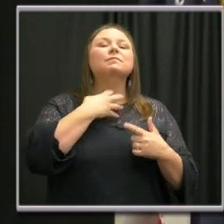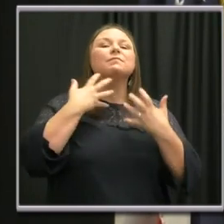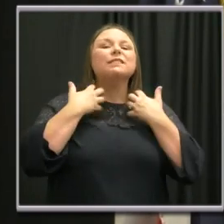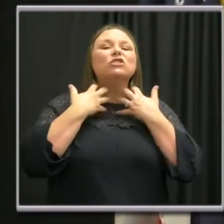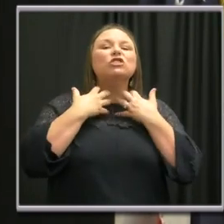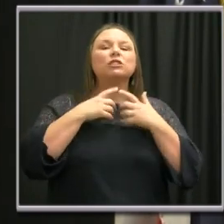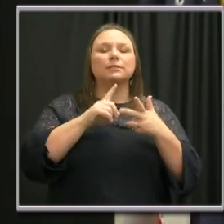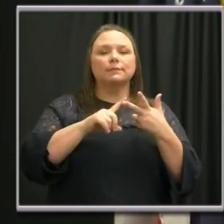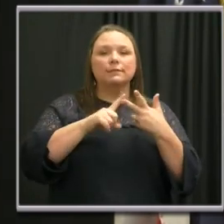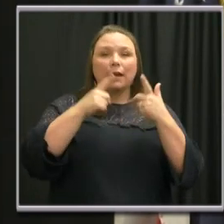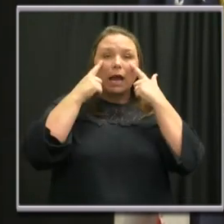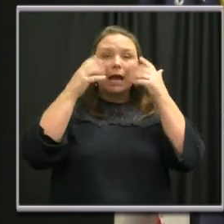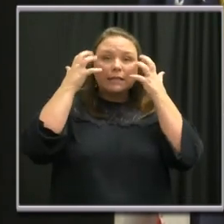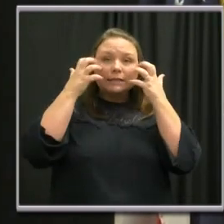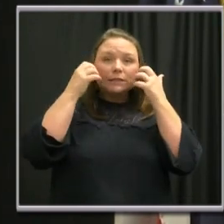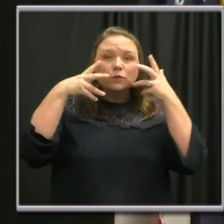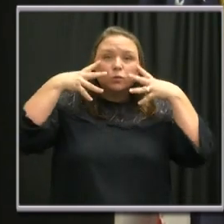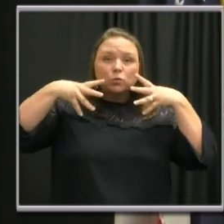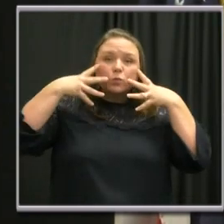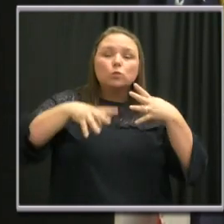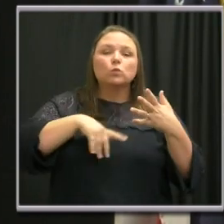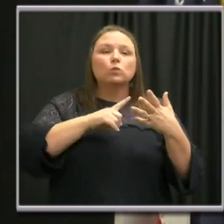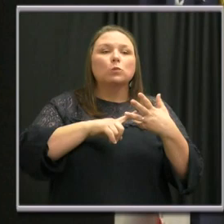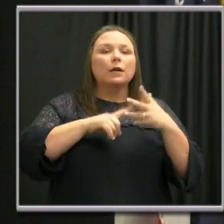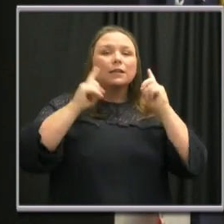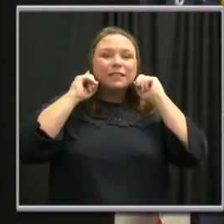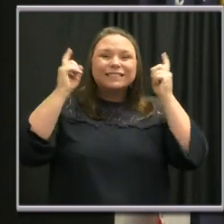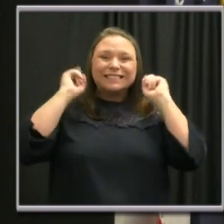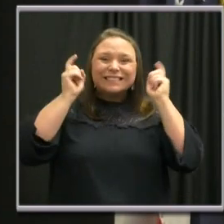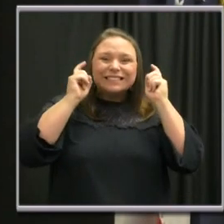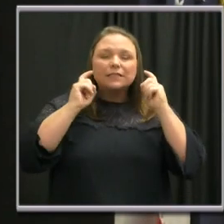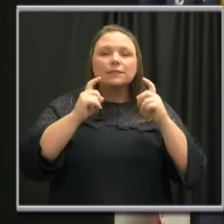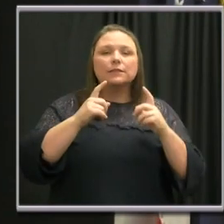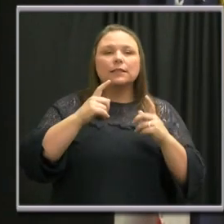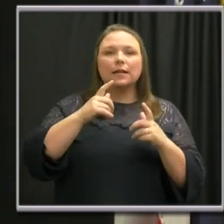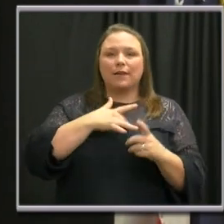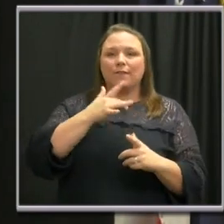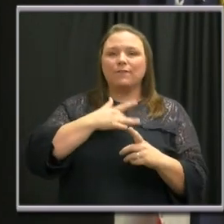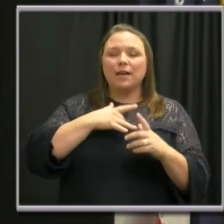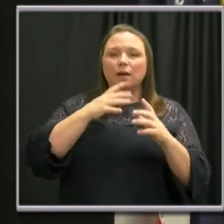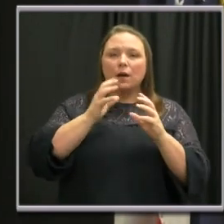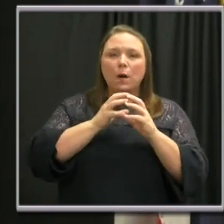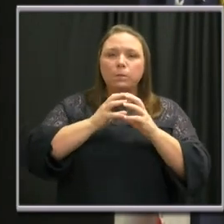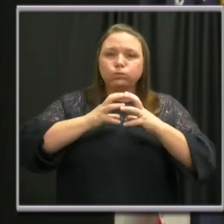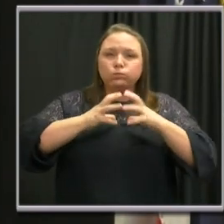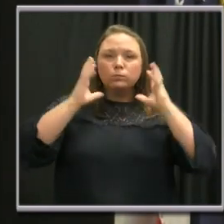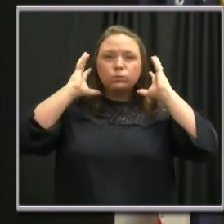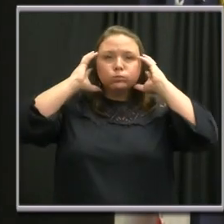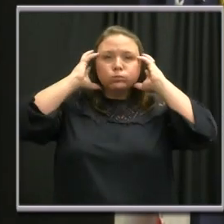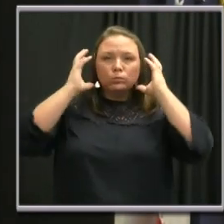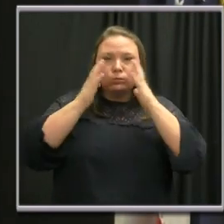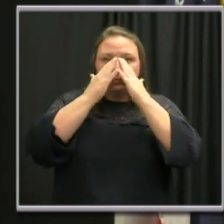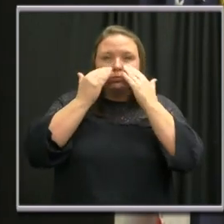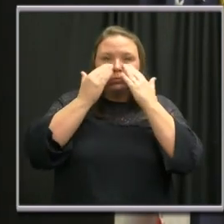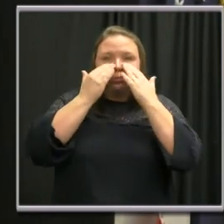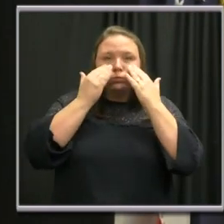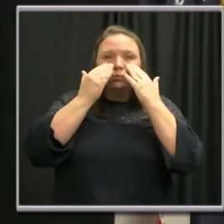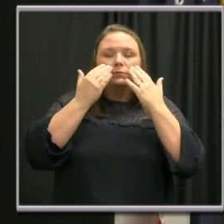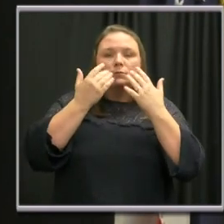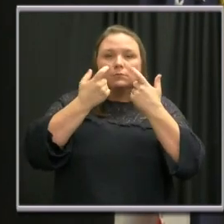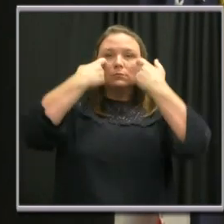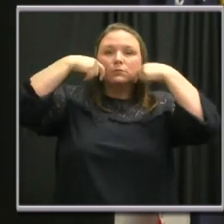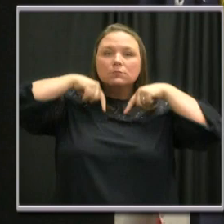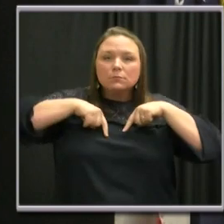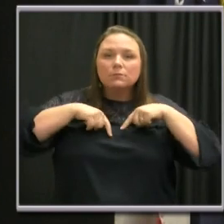eyes, ear canals can itch. And we also can get congestion in our ears as well as post-nasal drainage